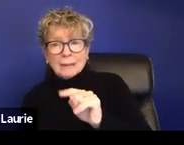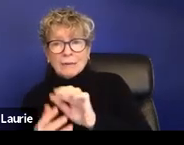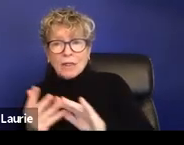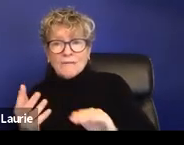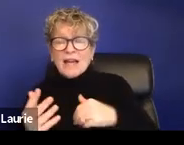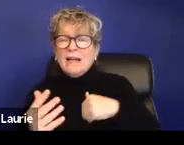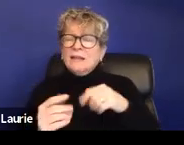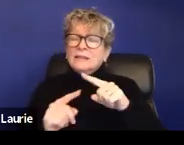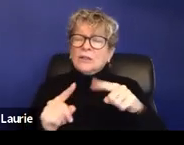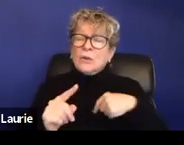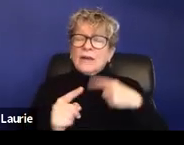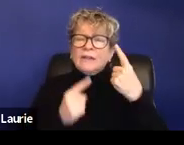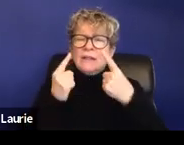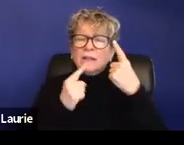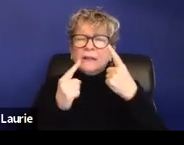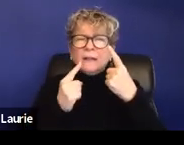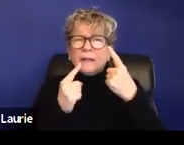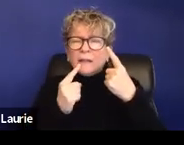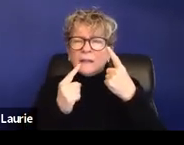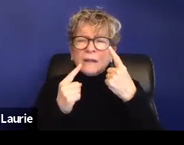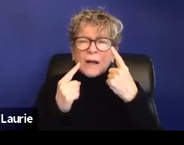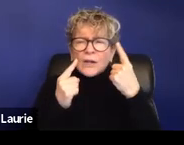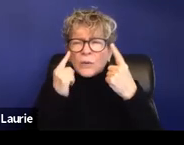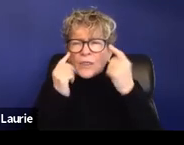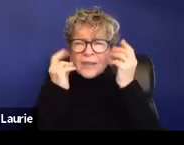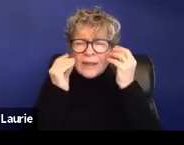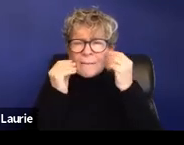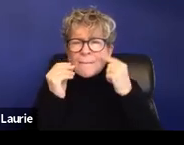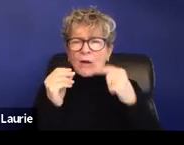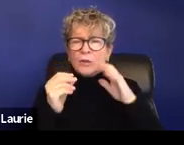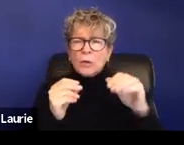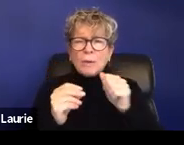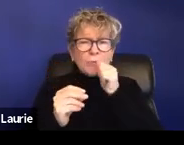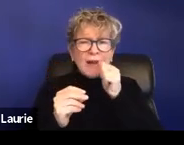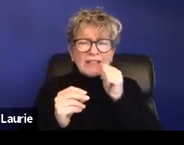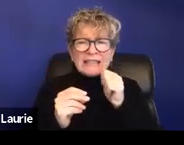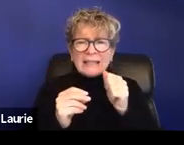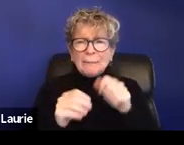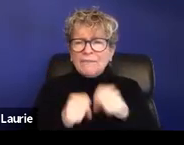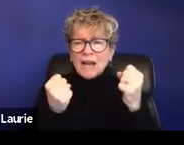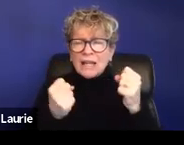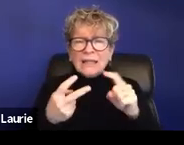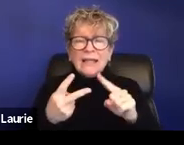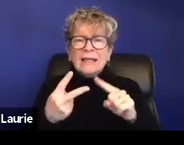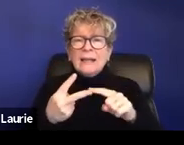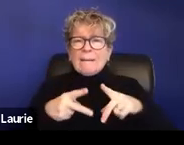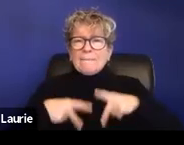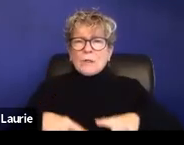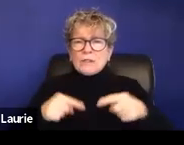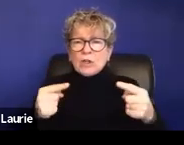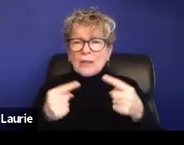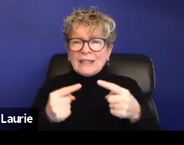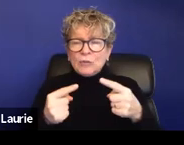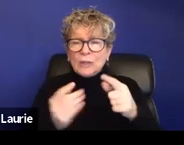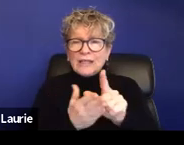survivor concerned about their privacy being violated. Um, also related to a personal injury attorney, making sure it's somebody